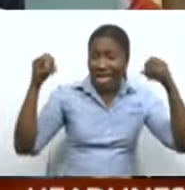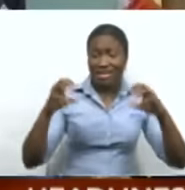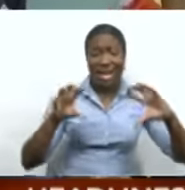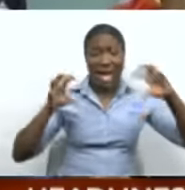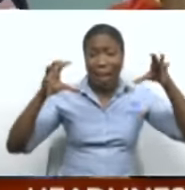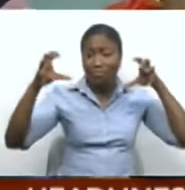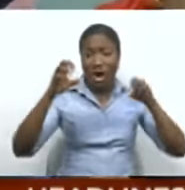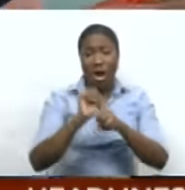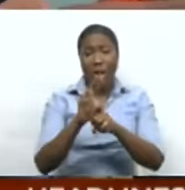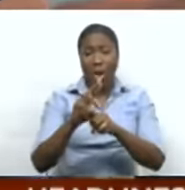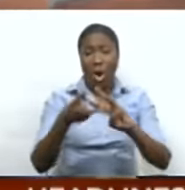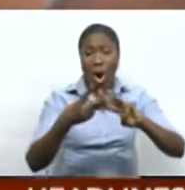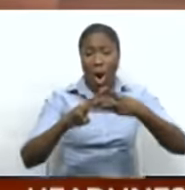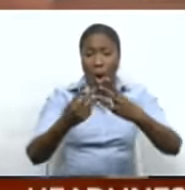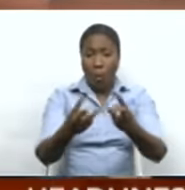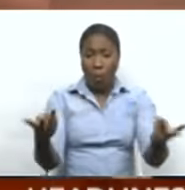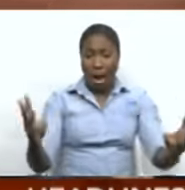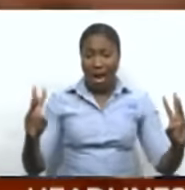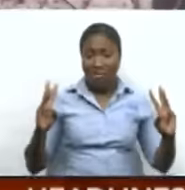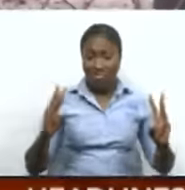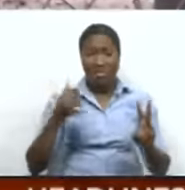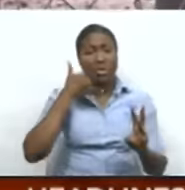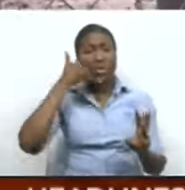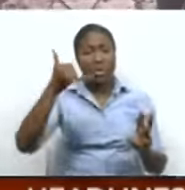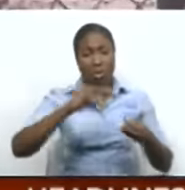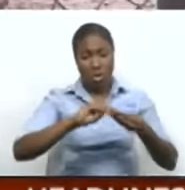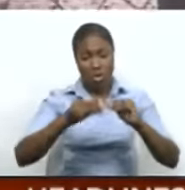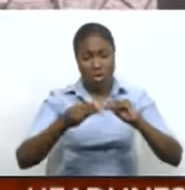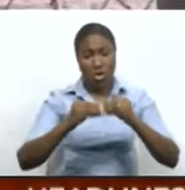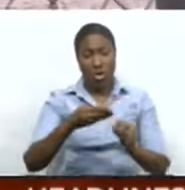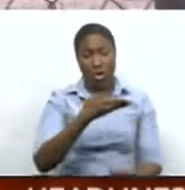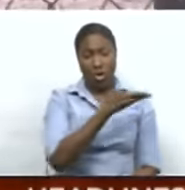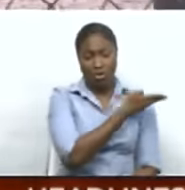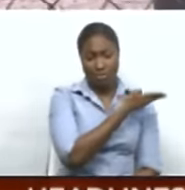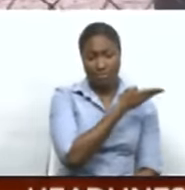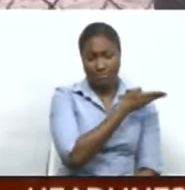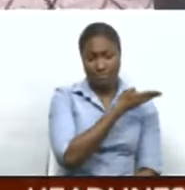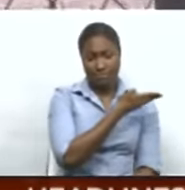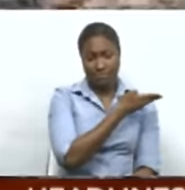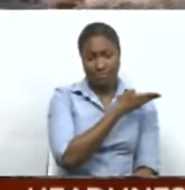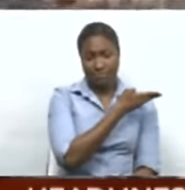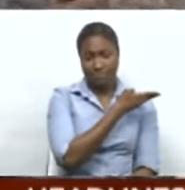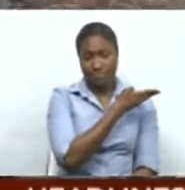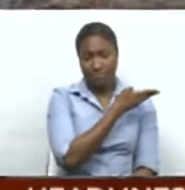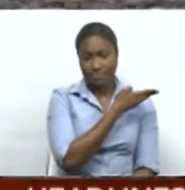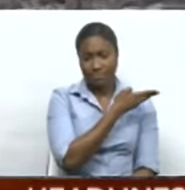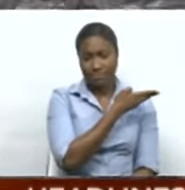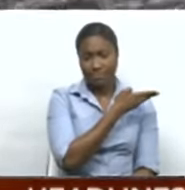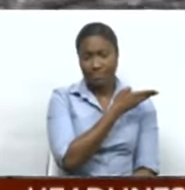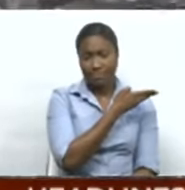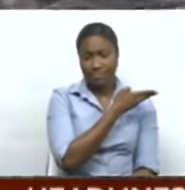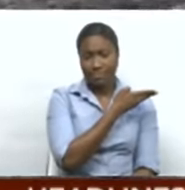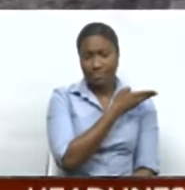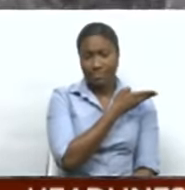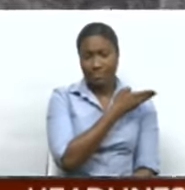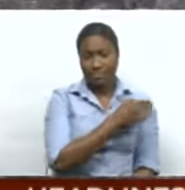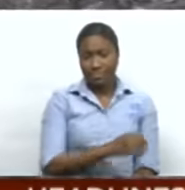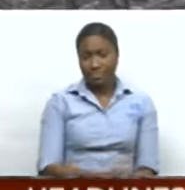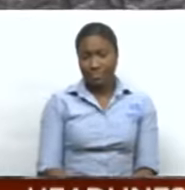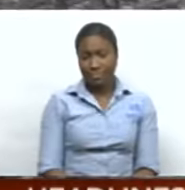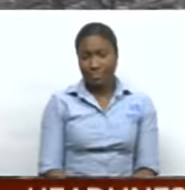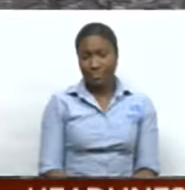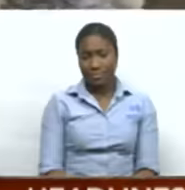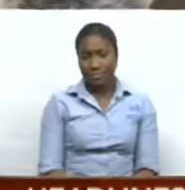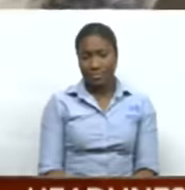wire for the park can call Latchman at 380-0791. Radhika De Silva,